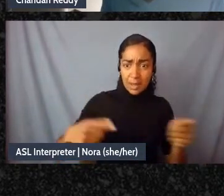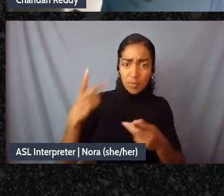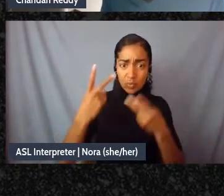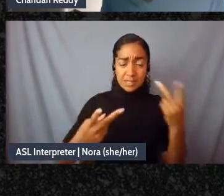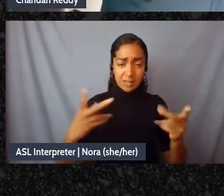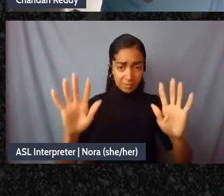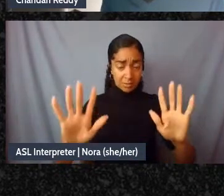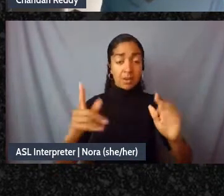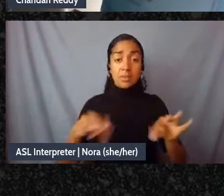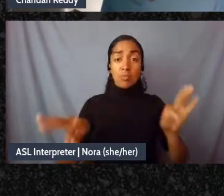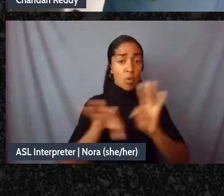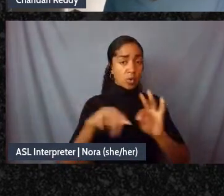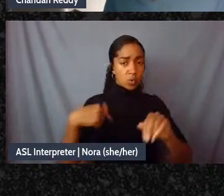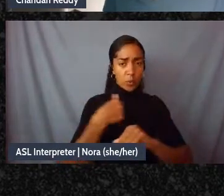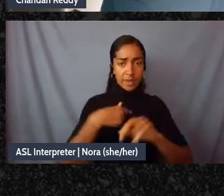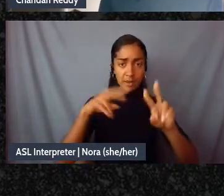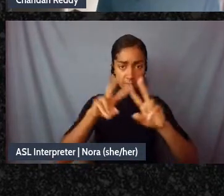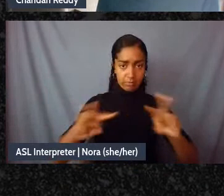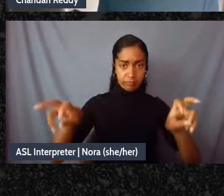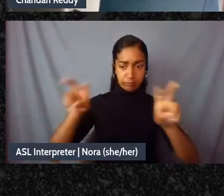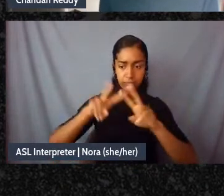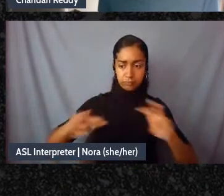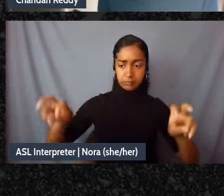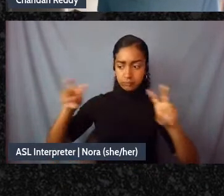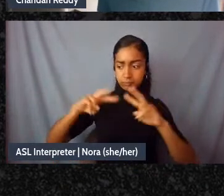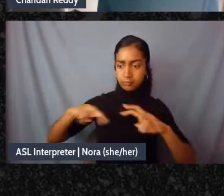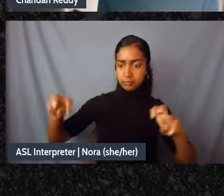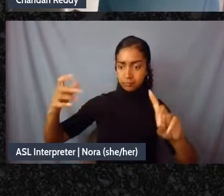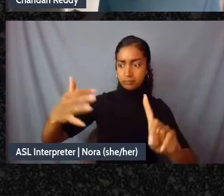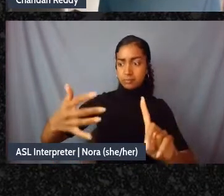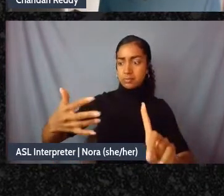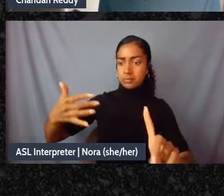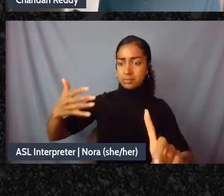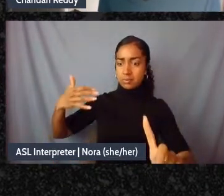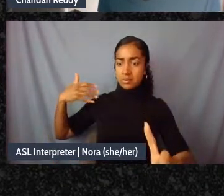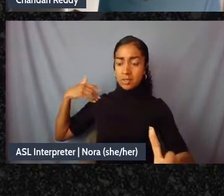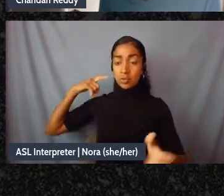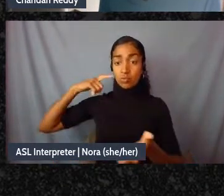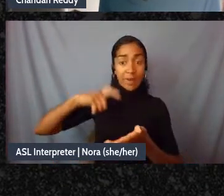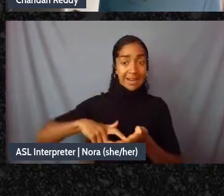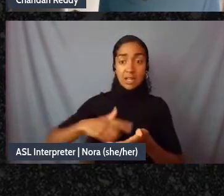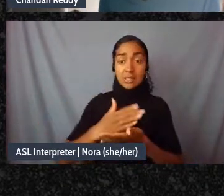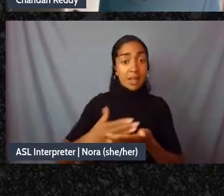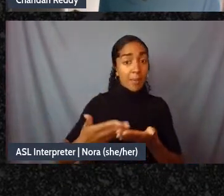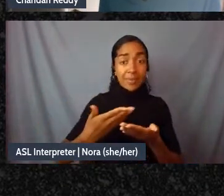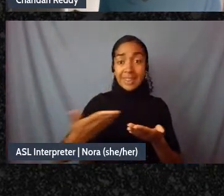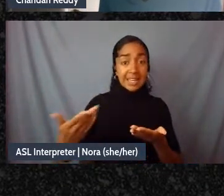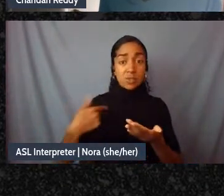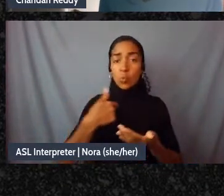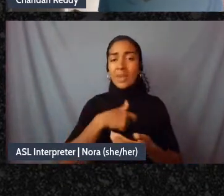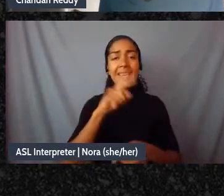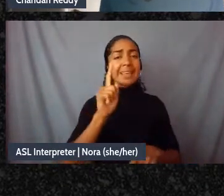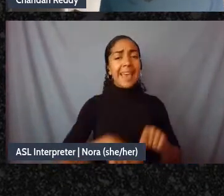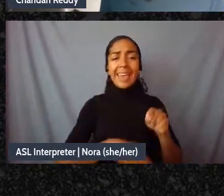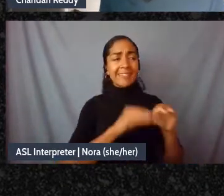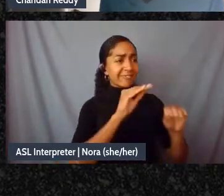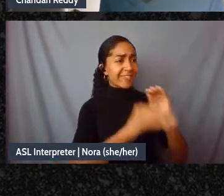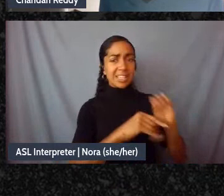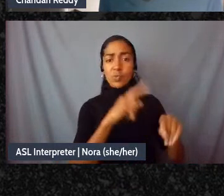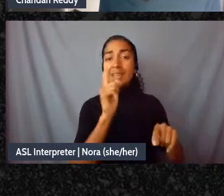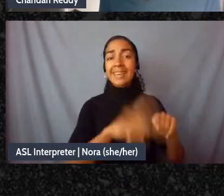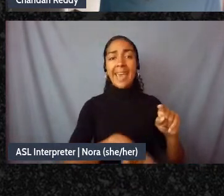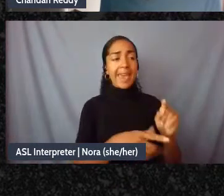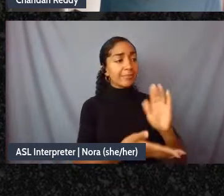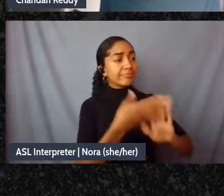existence we have to come to terms with that there are things that are not salvageable because literally they are poisoning our